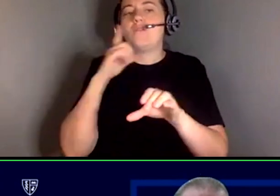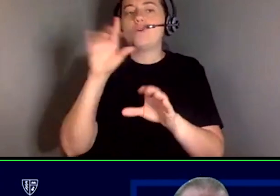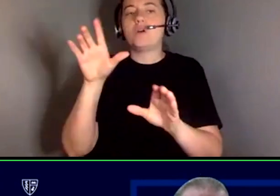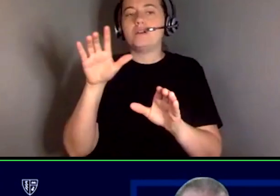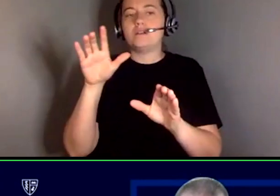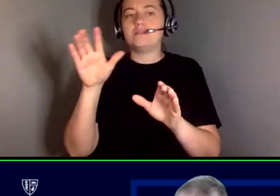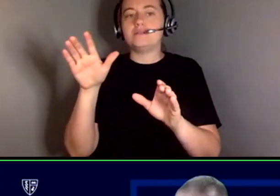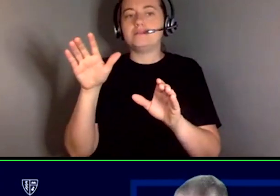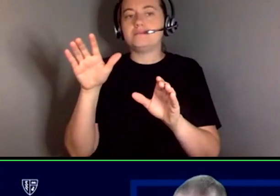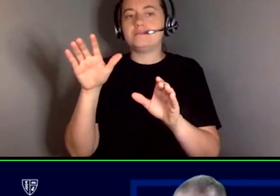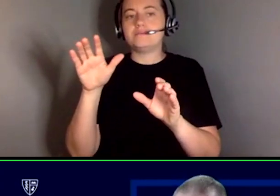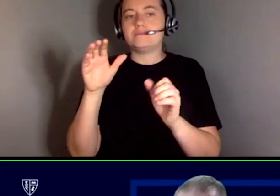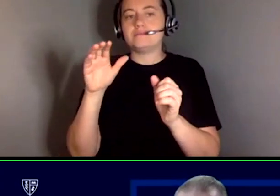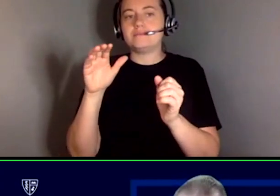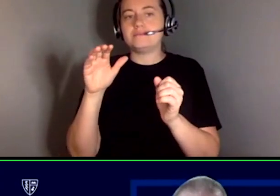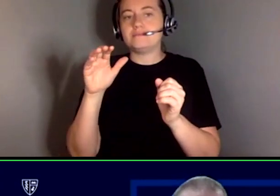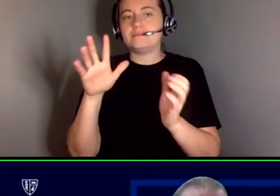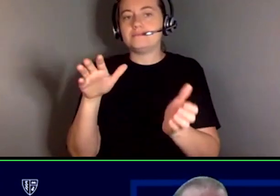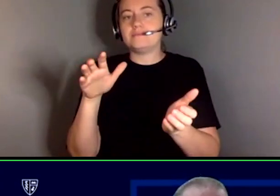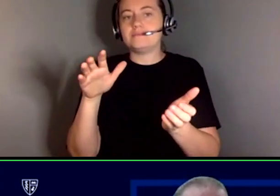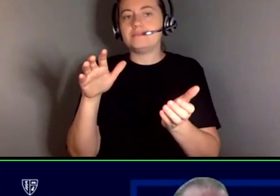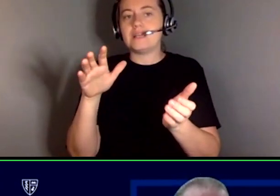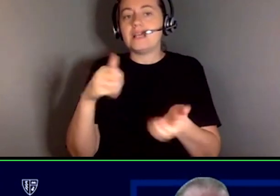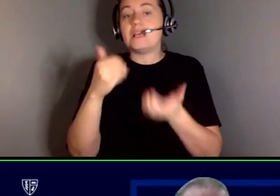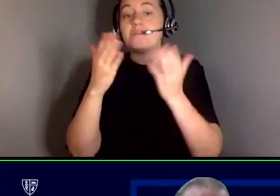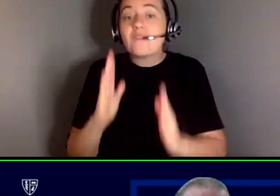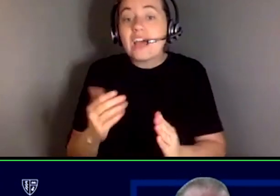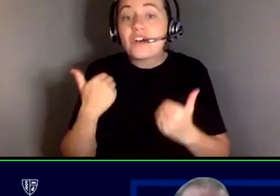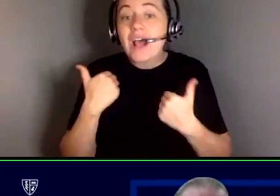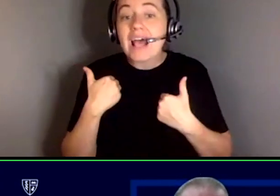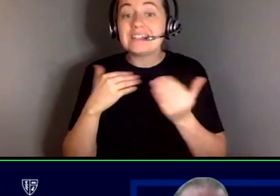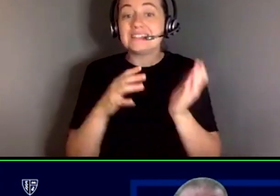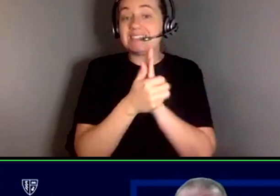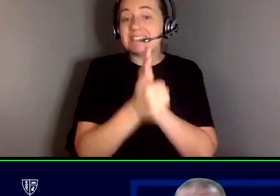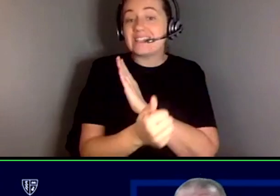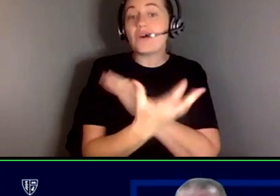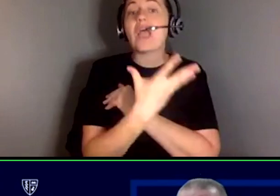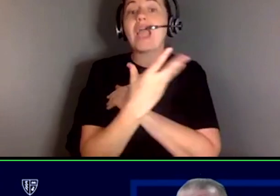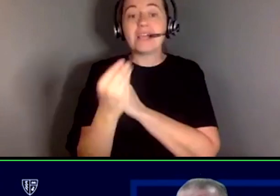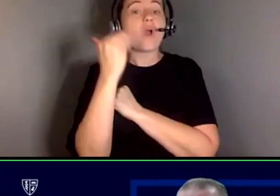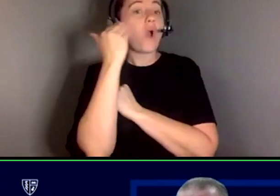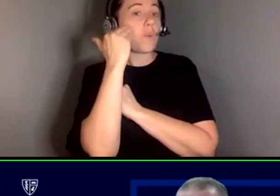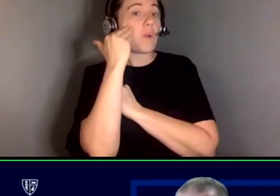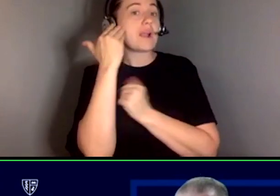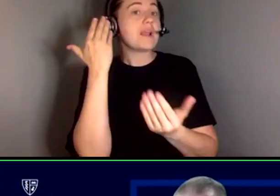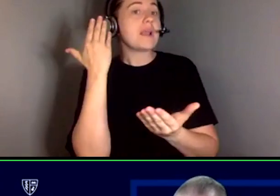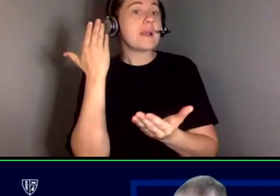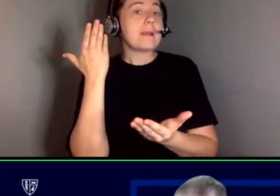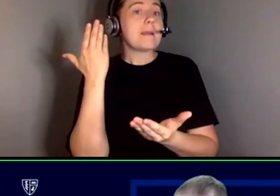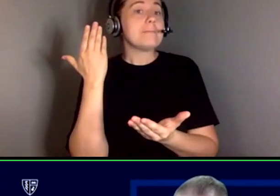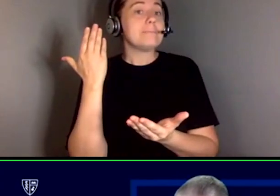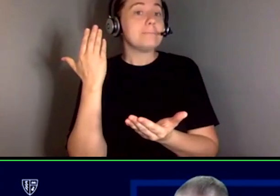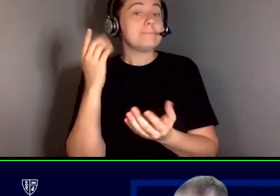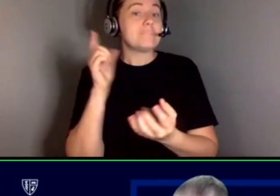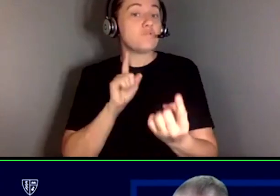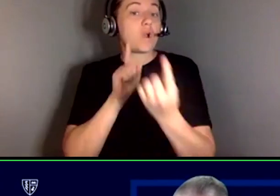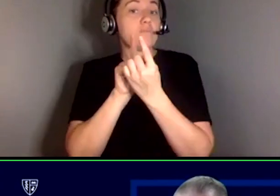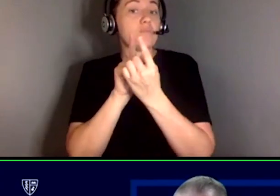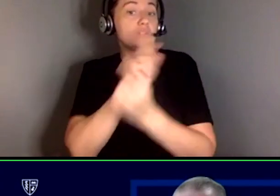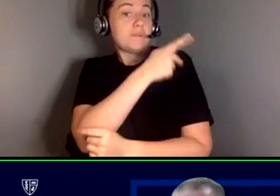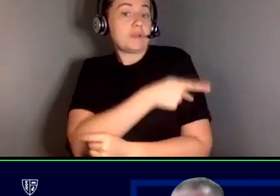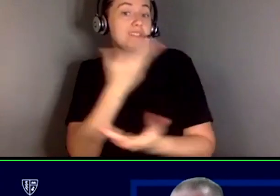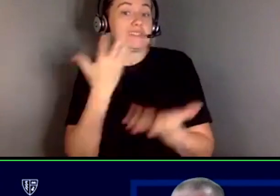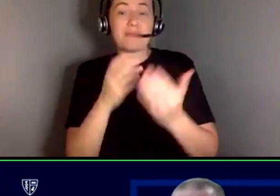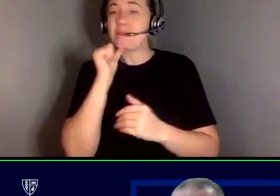who has the skill and is aware to approach a patient who may be too uncomfortable to ask for services